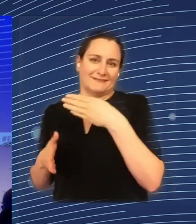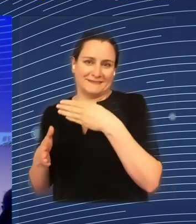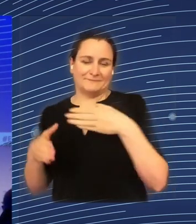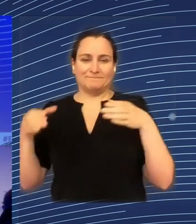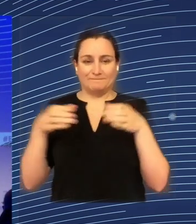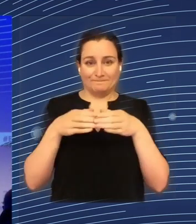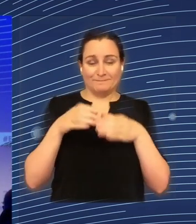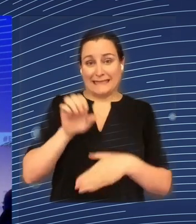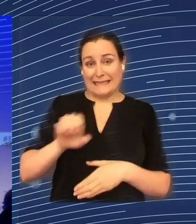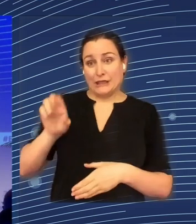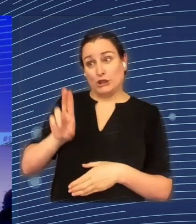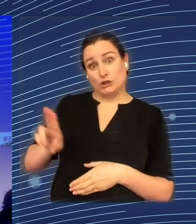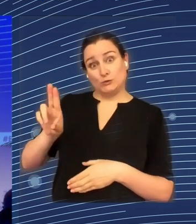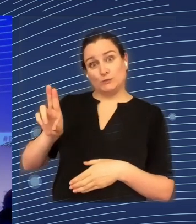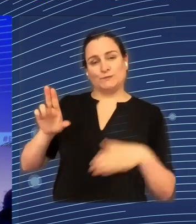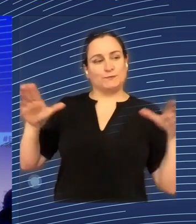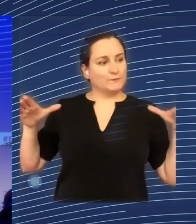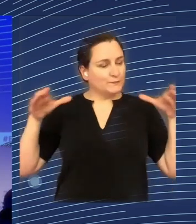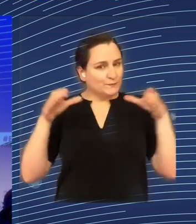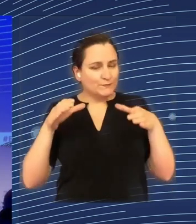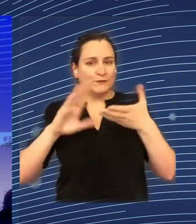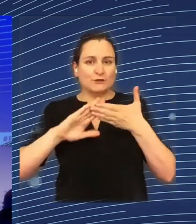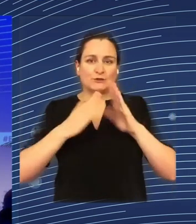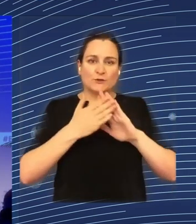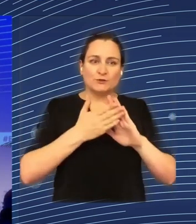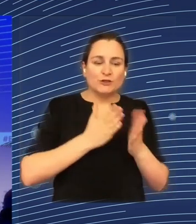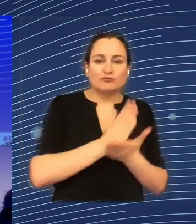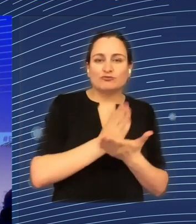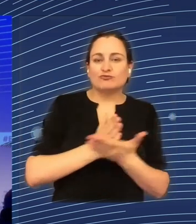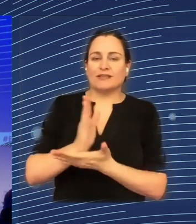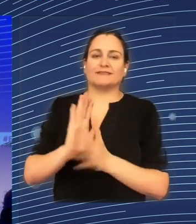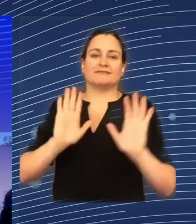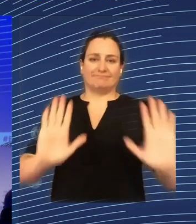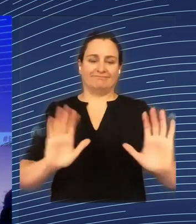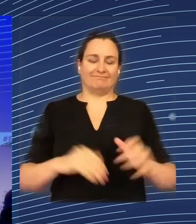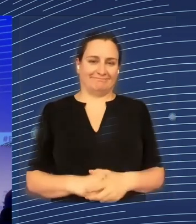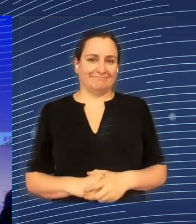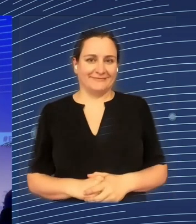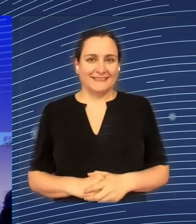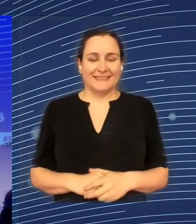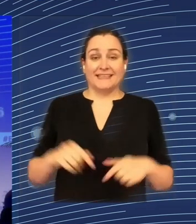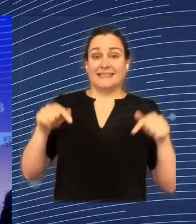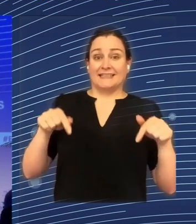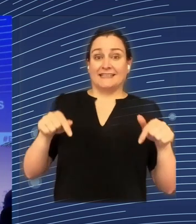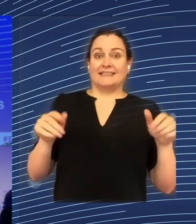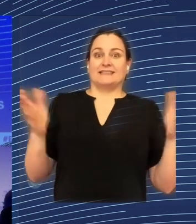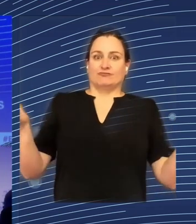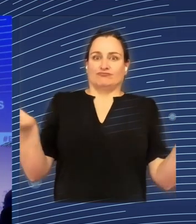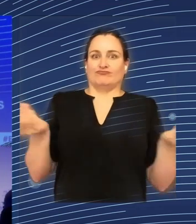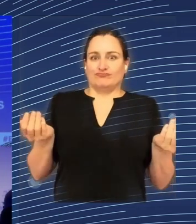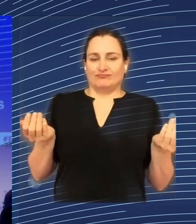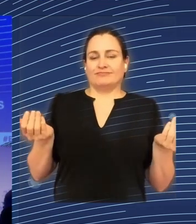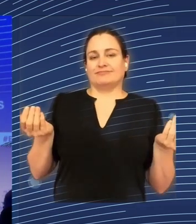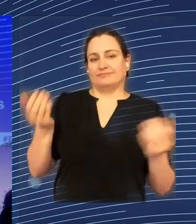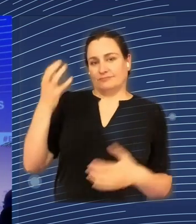Forum. I welcome all of you here in the room as well as online, and I also extend a special welcome to the State Secretary of